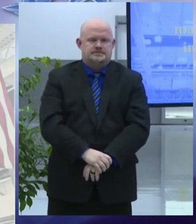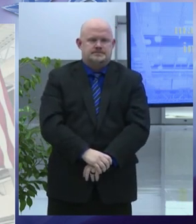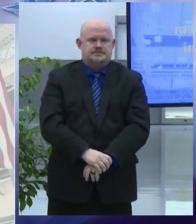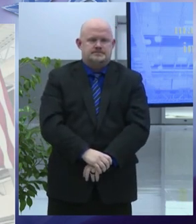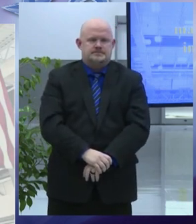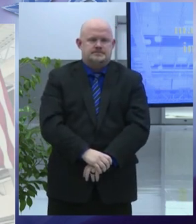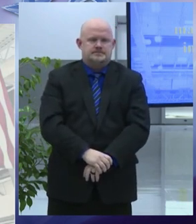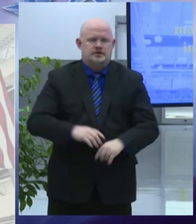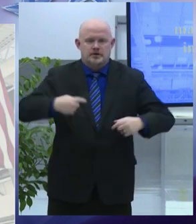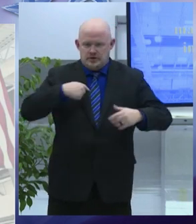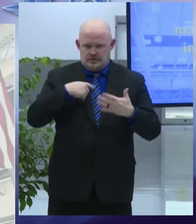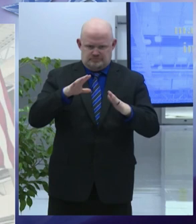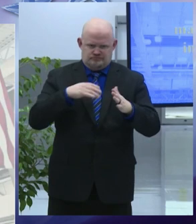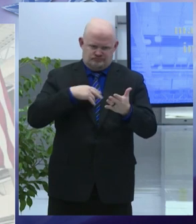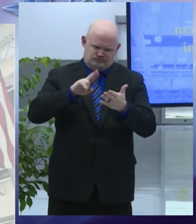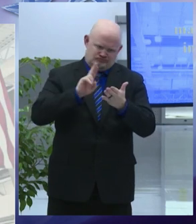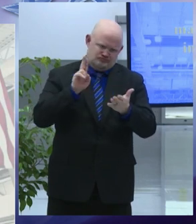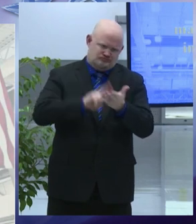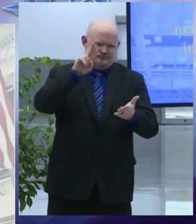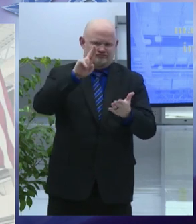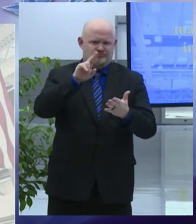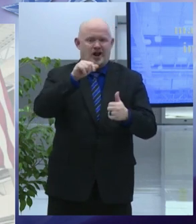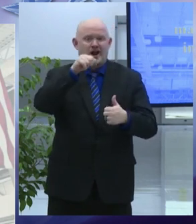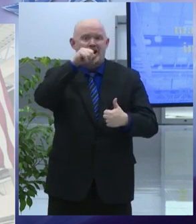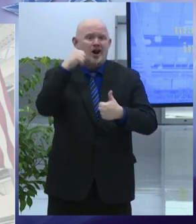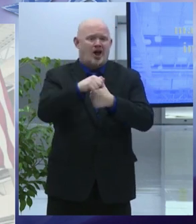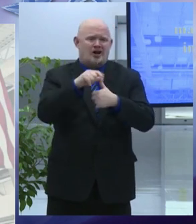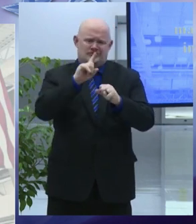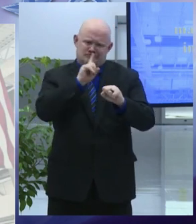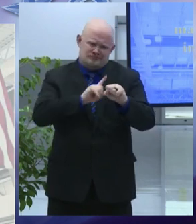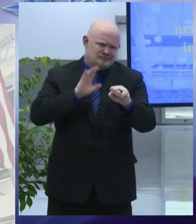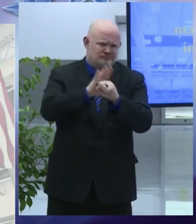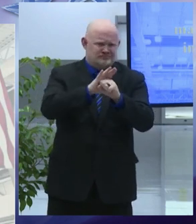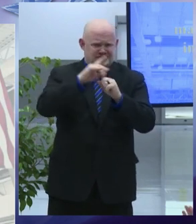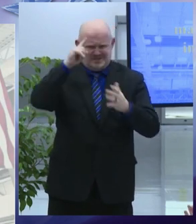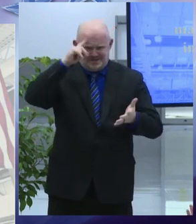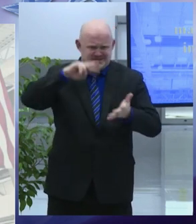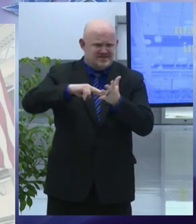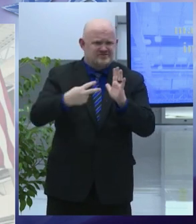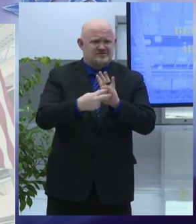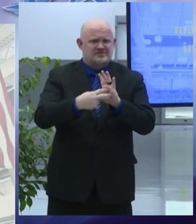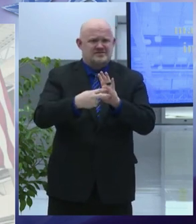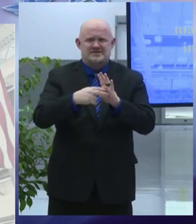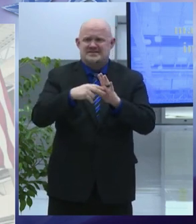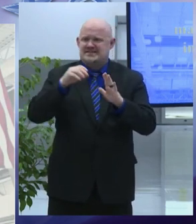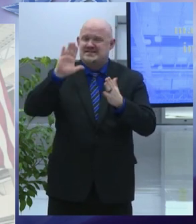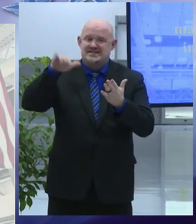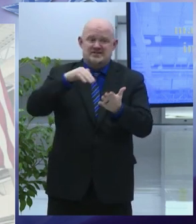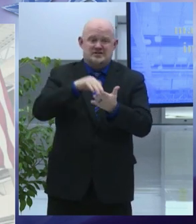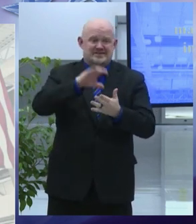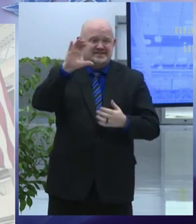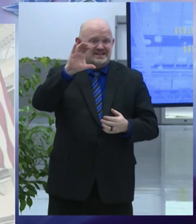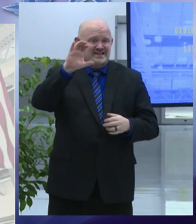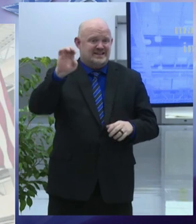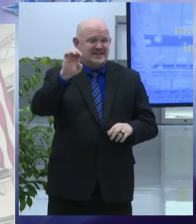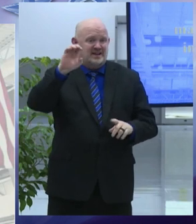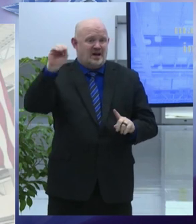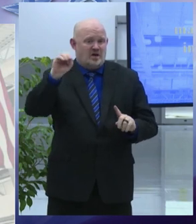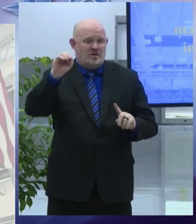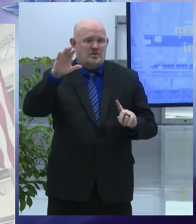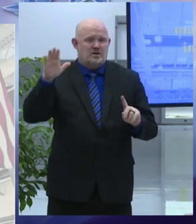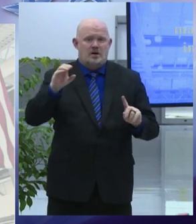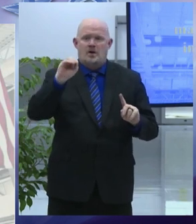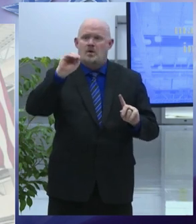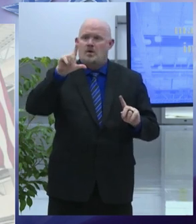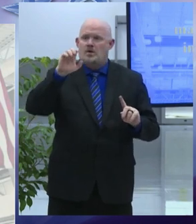signed a letter of intent with center state ceo in the albany's organization a leading northeast development firm that wants to invest in syracuse to bring a mixed income